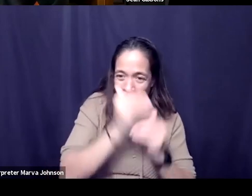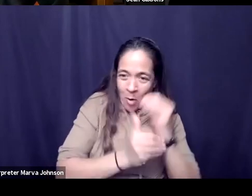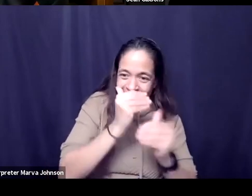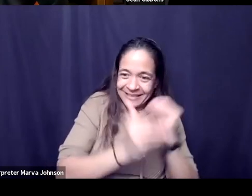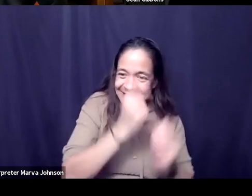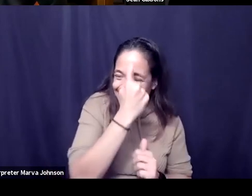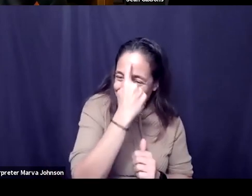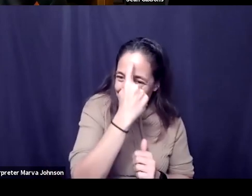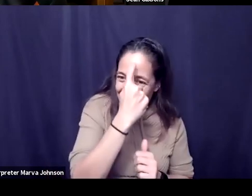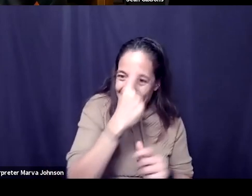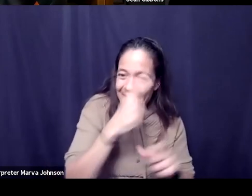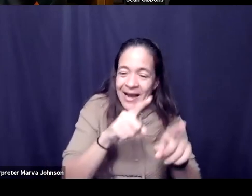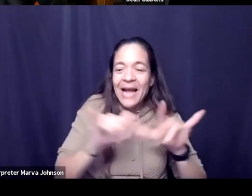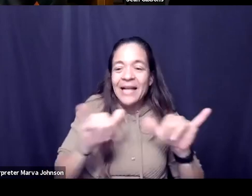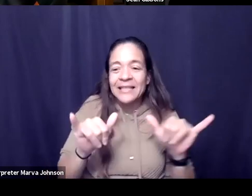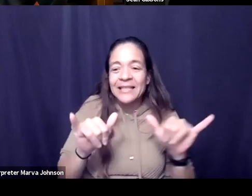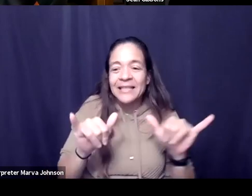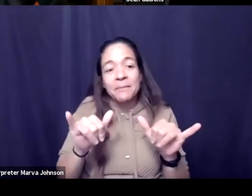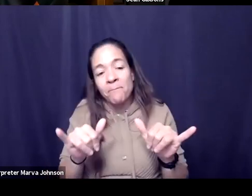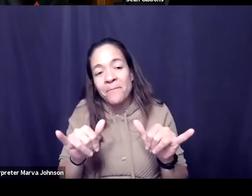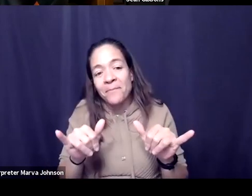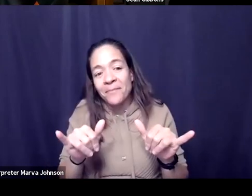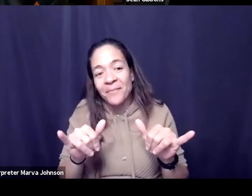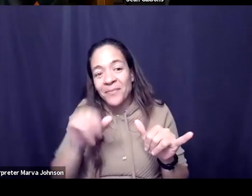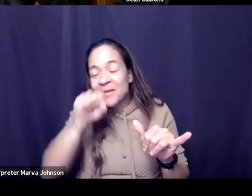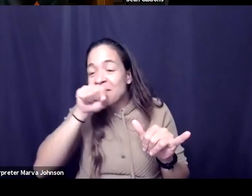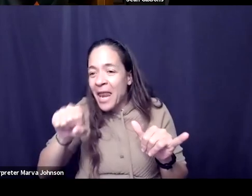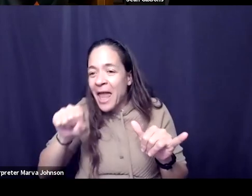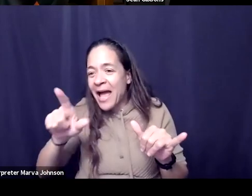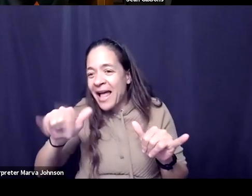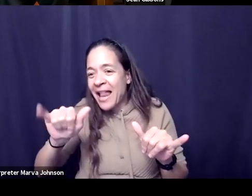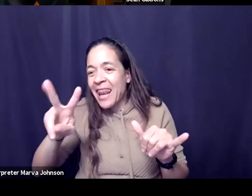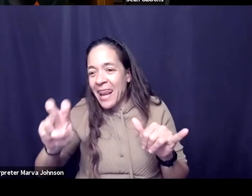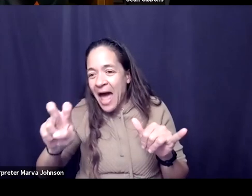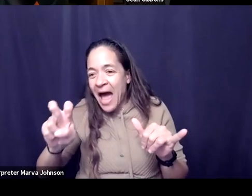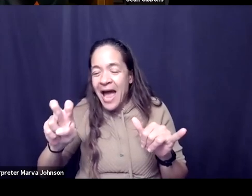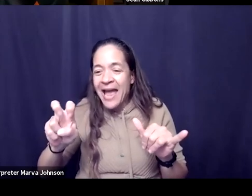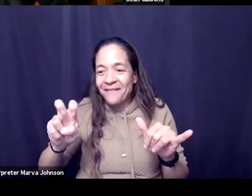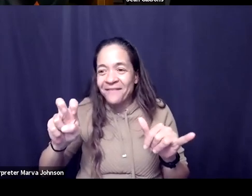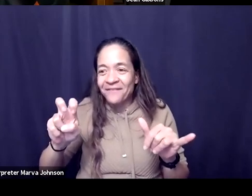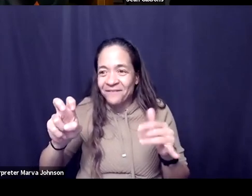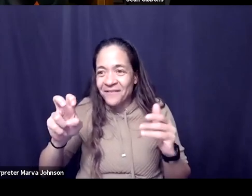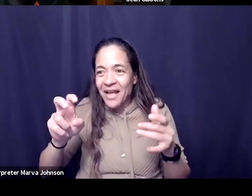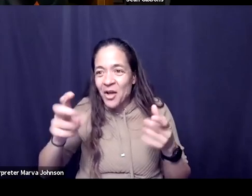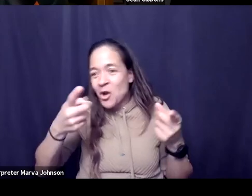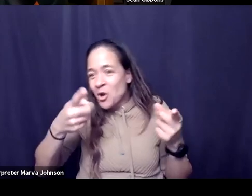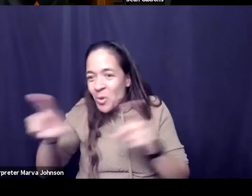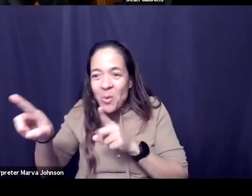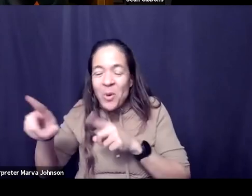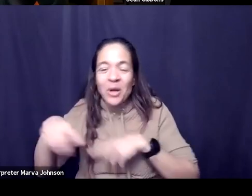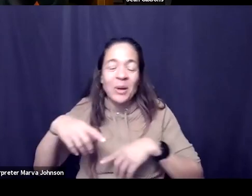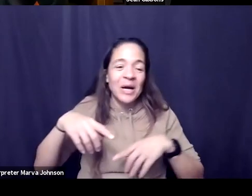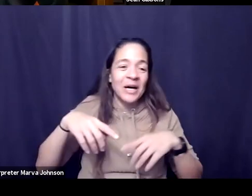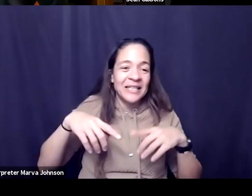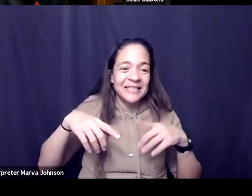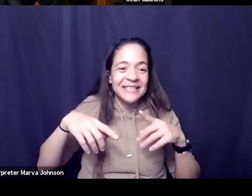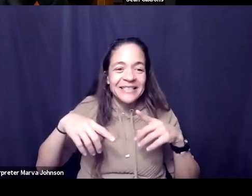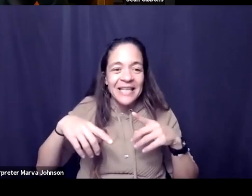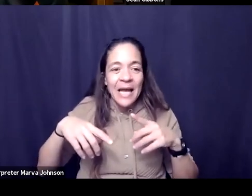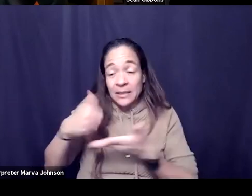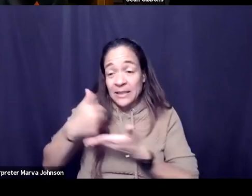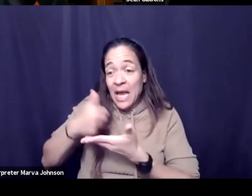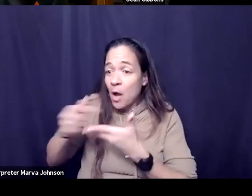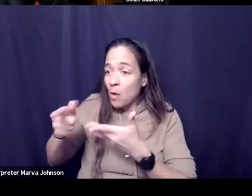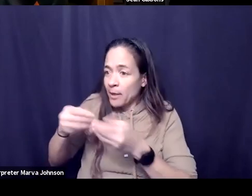also loved um uh you know live experiences and bringing people together to help her scale it to help her pass the torch